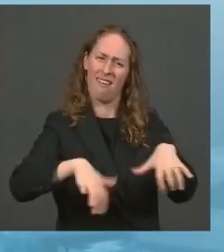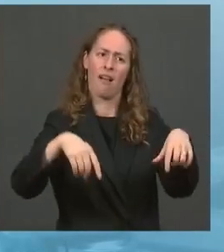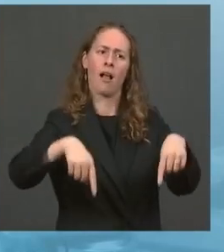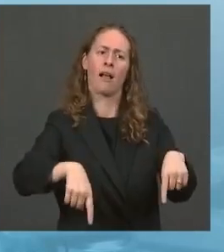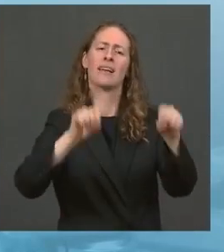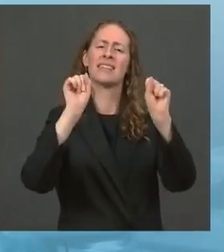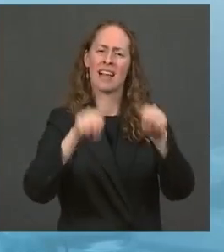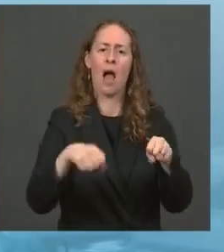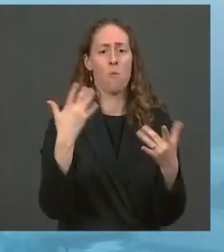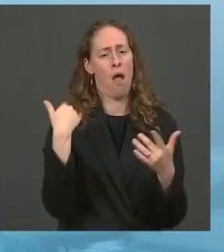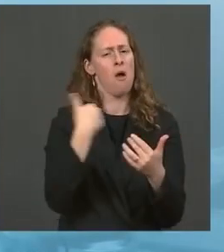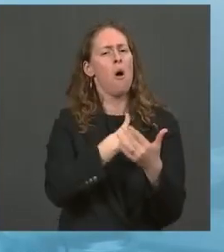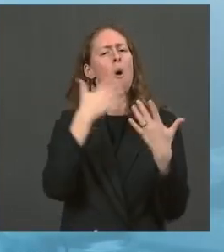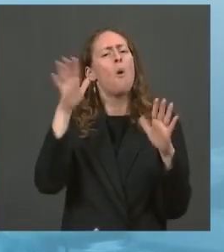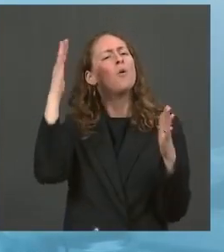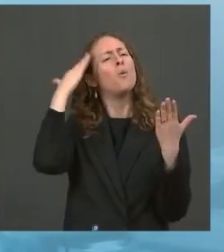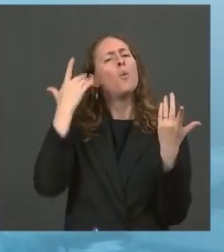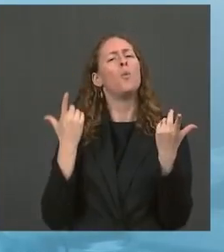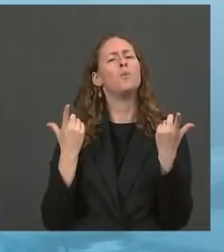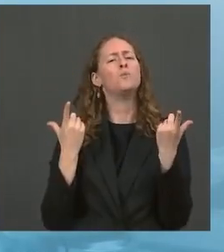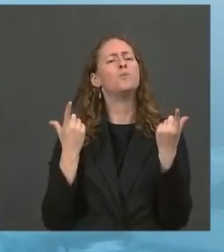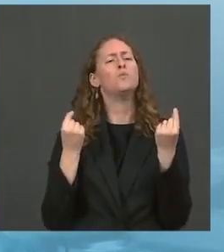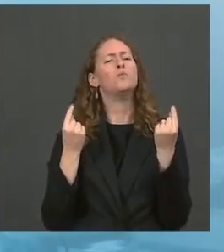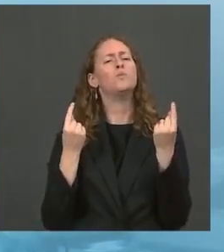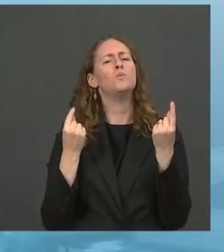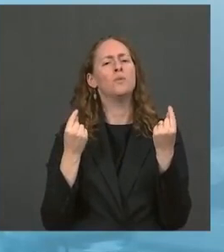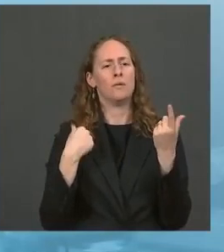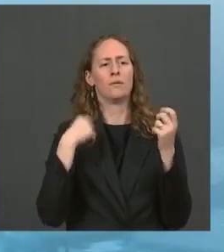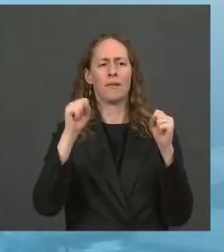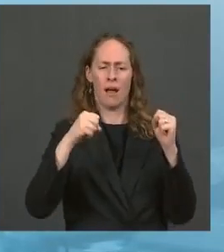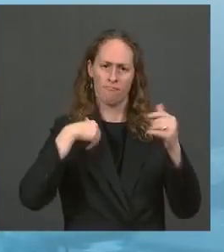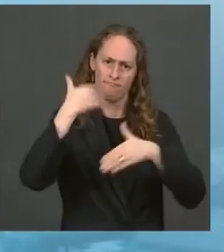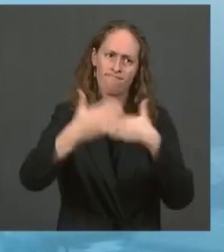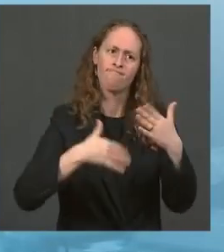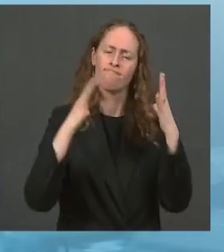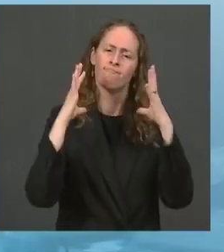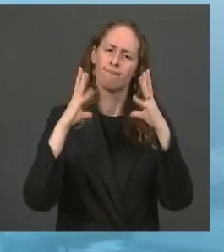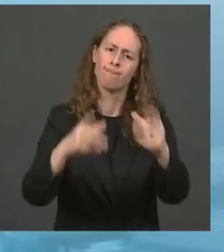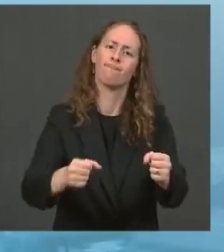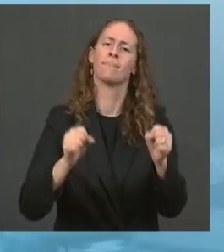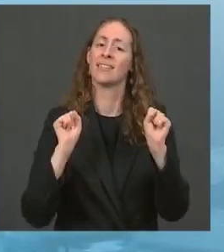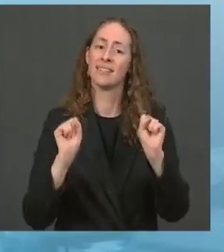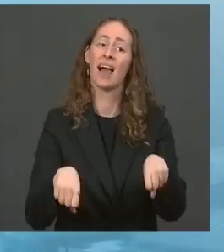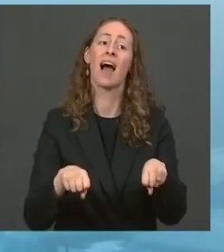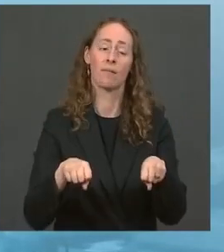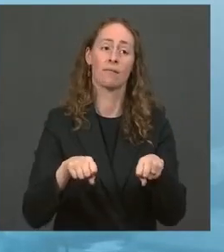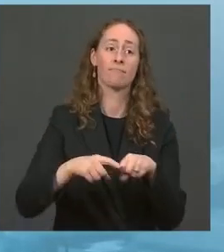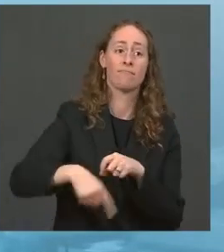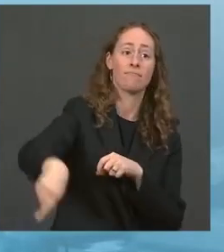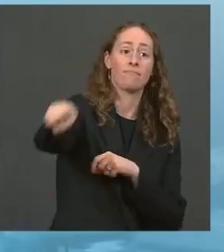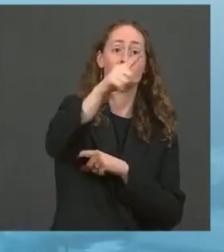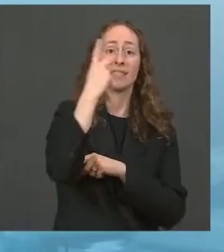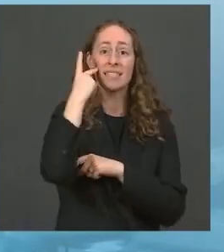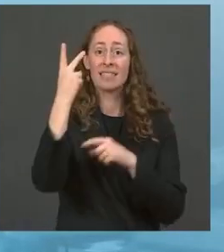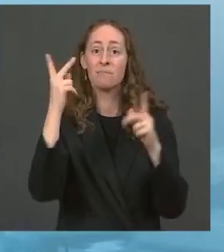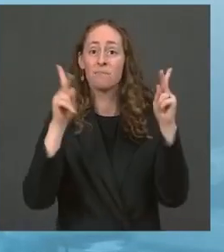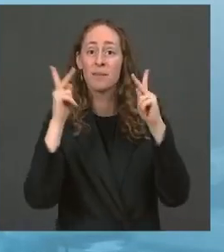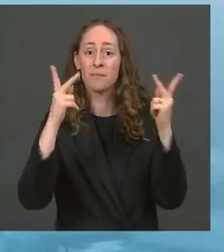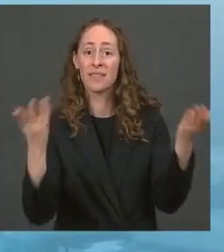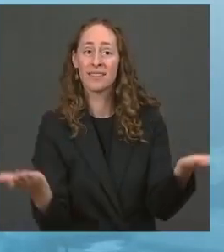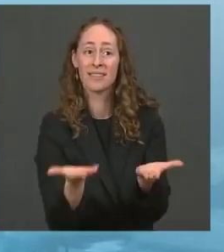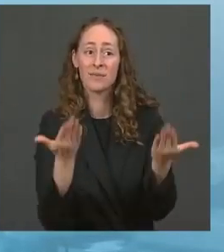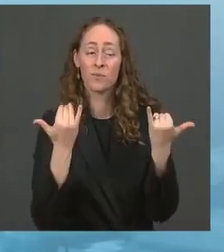done. We just have to make the choice to do it. Now, the leaders on the screen that I see here today, I know they've made that choice.